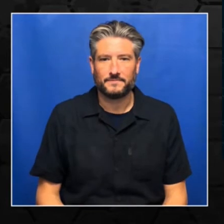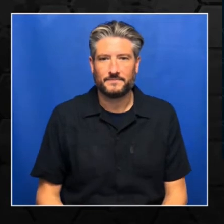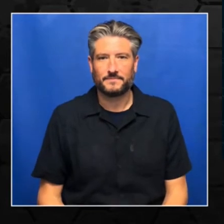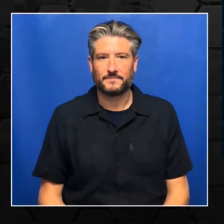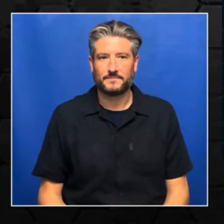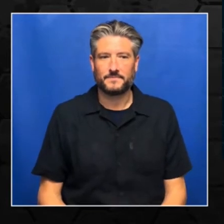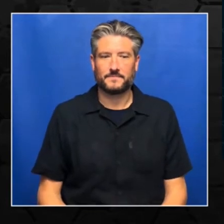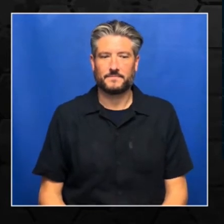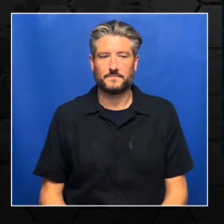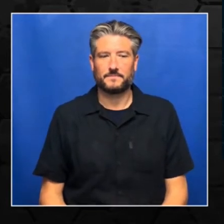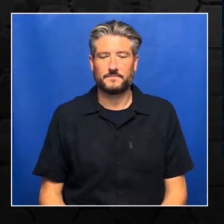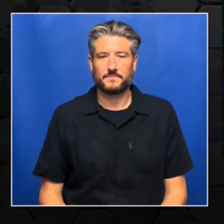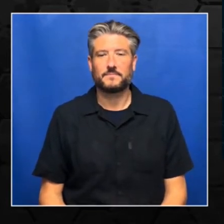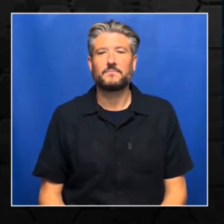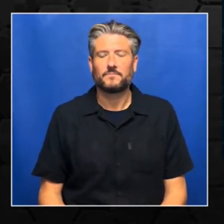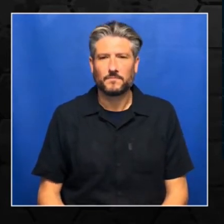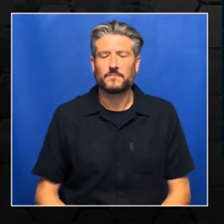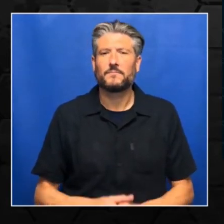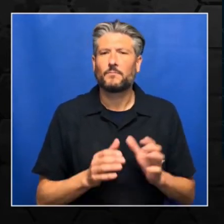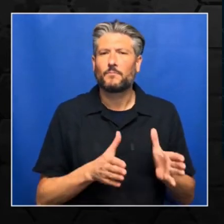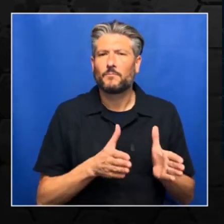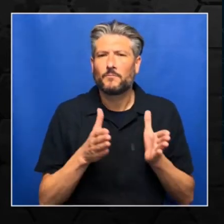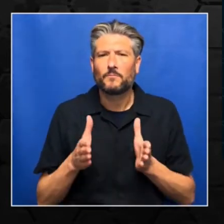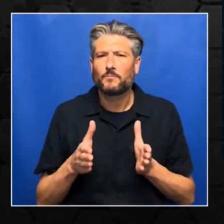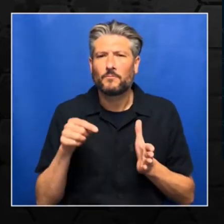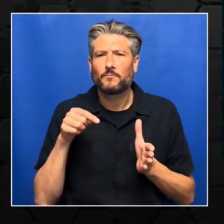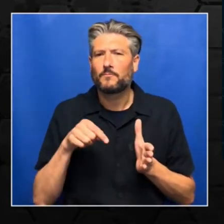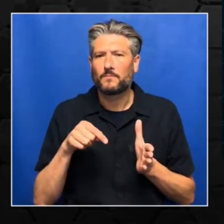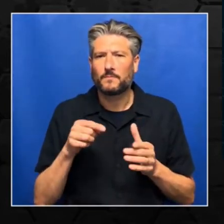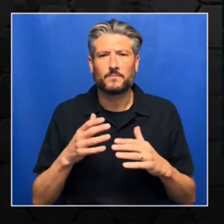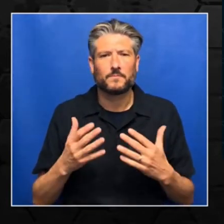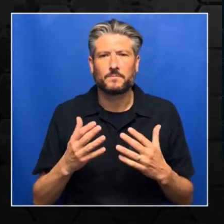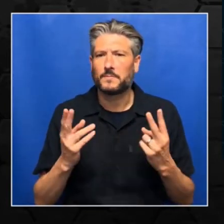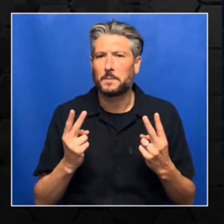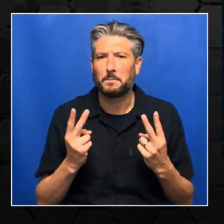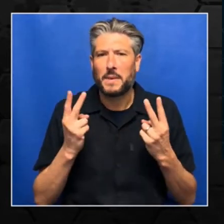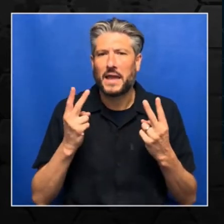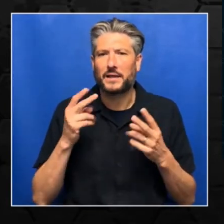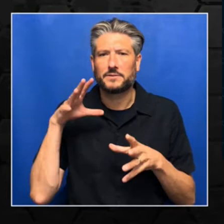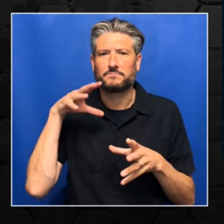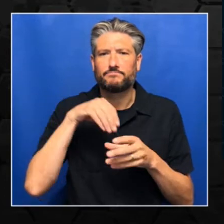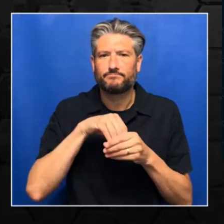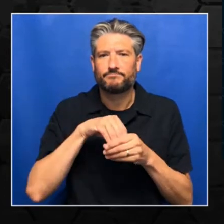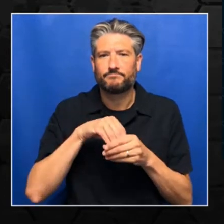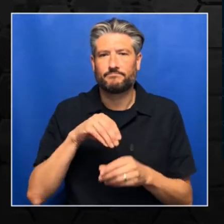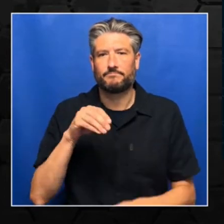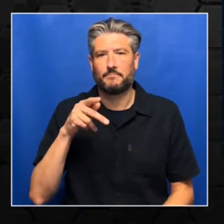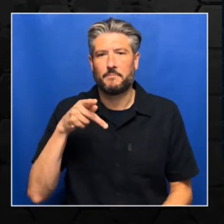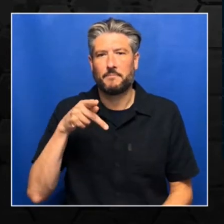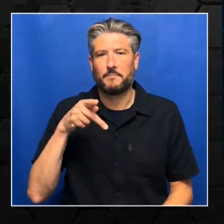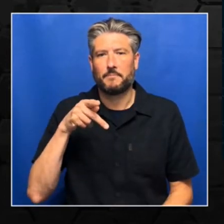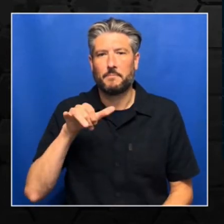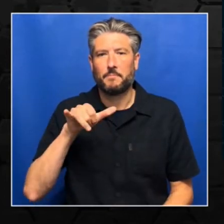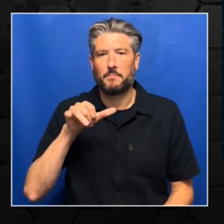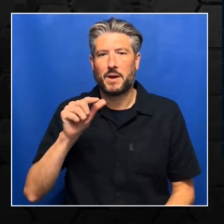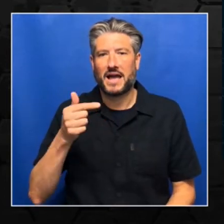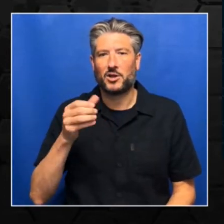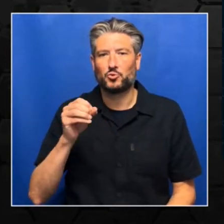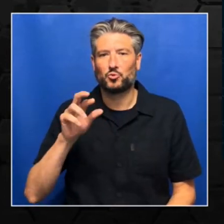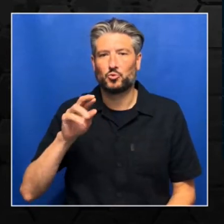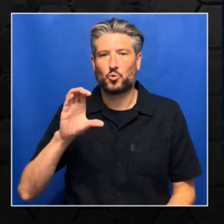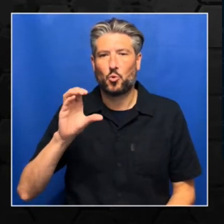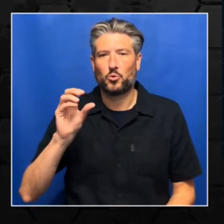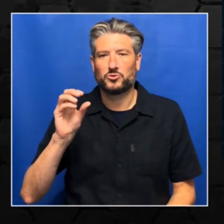Now, what are the main ingredients of PyTorch? Tensors are the main data structures of